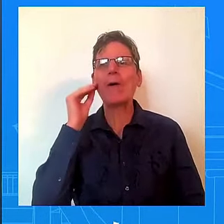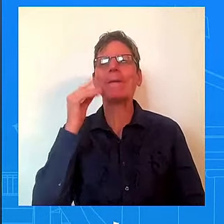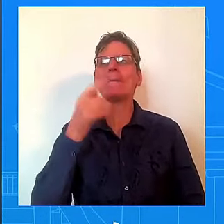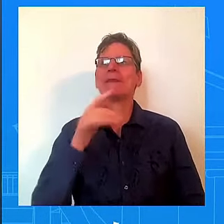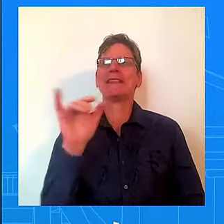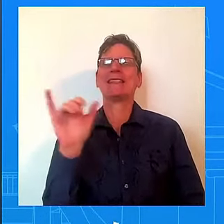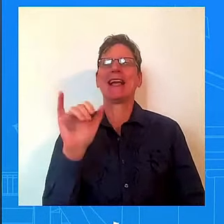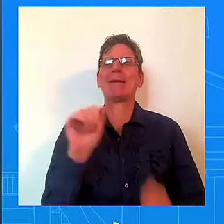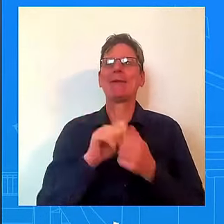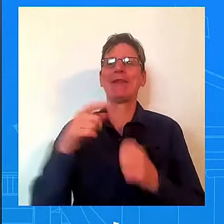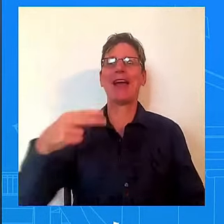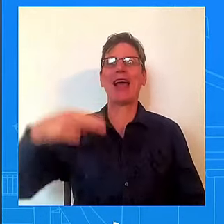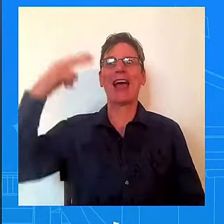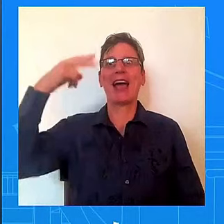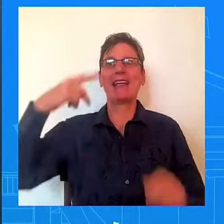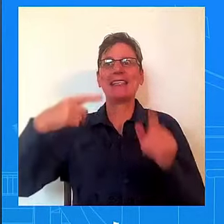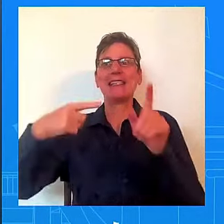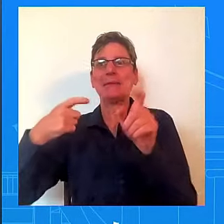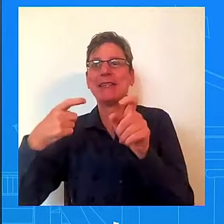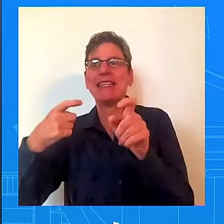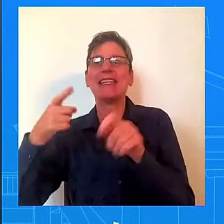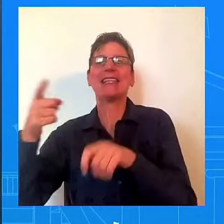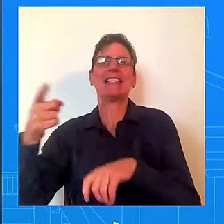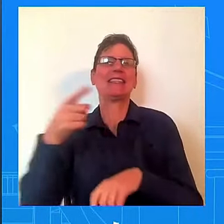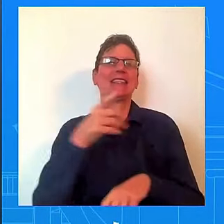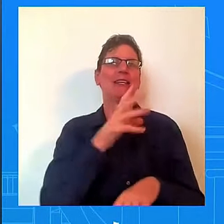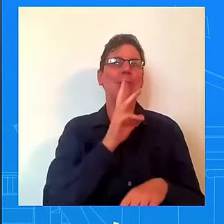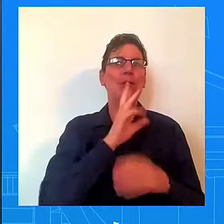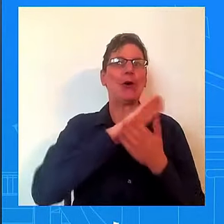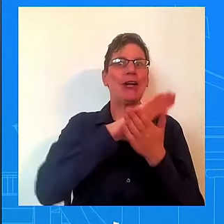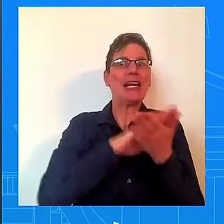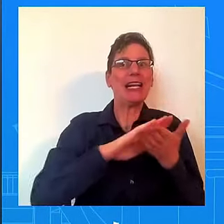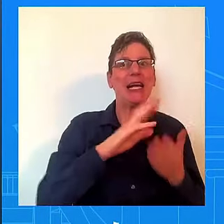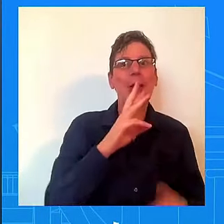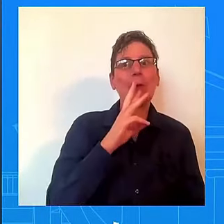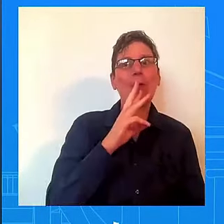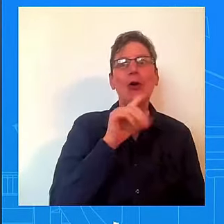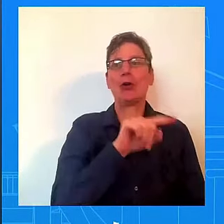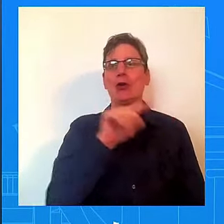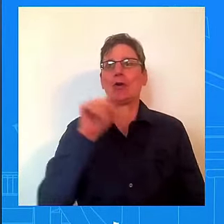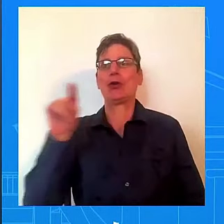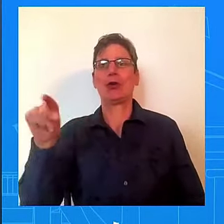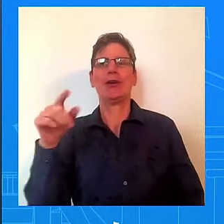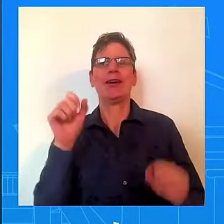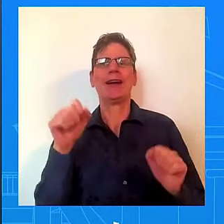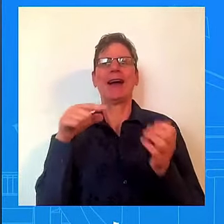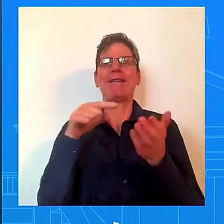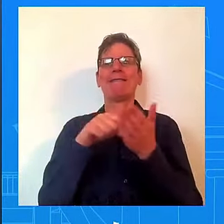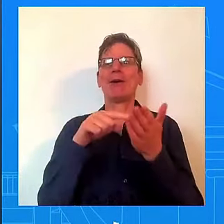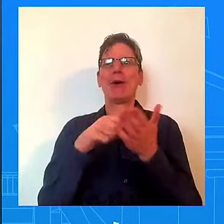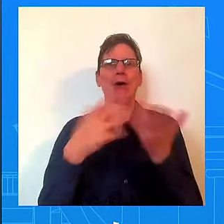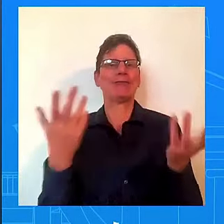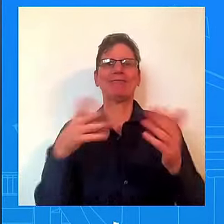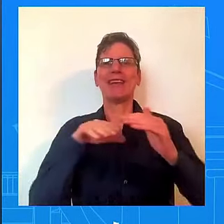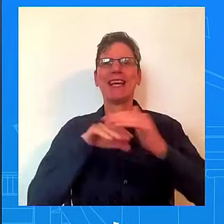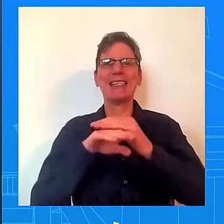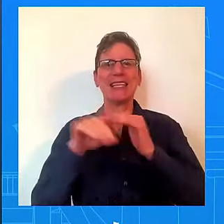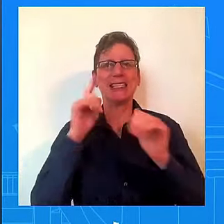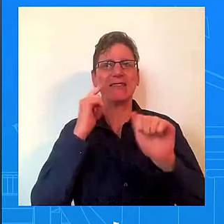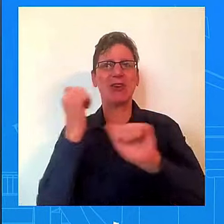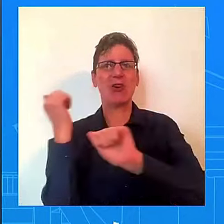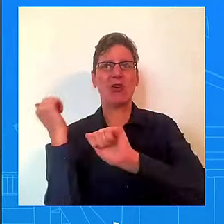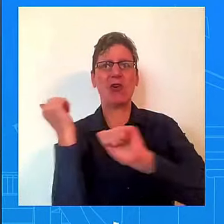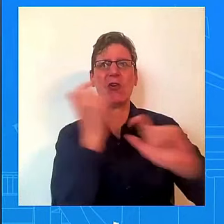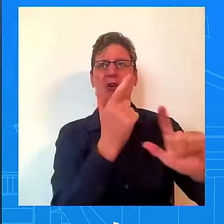It's also a healthcare imperative. I learned this from meeting a woman who runs a health clinic in rural Wisconsin and explained that